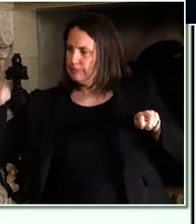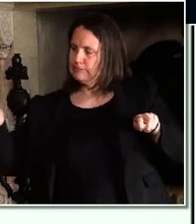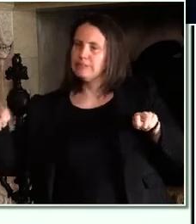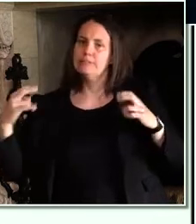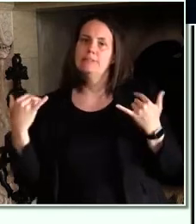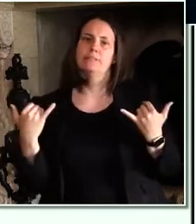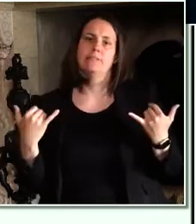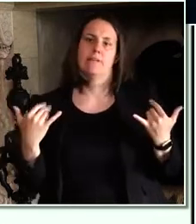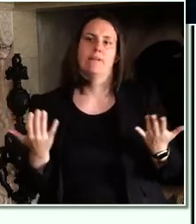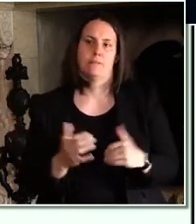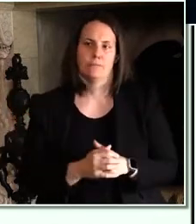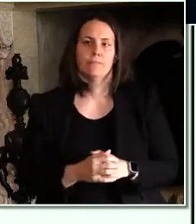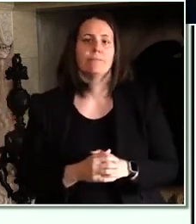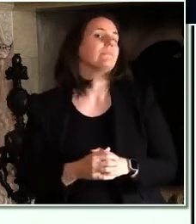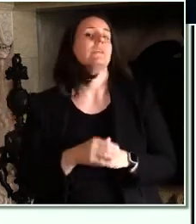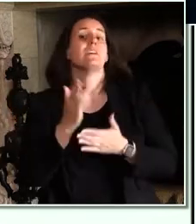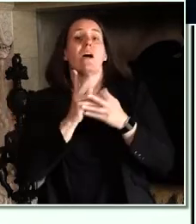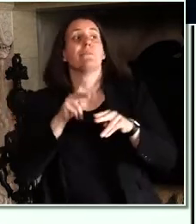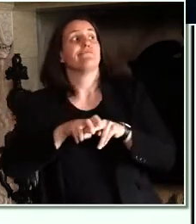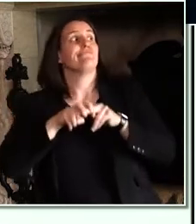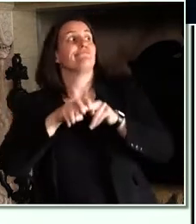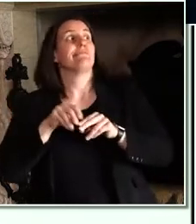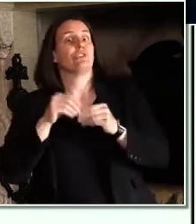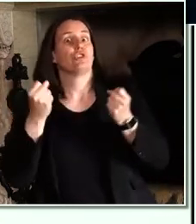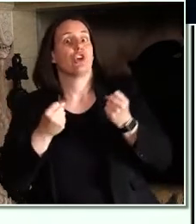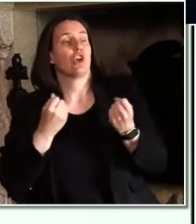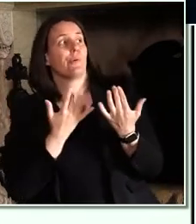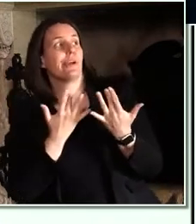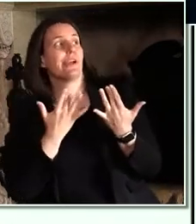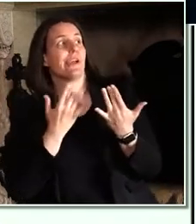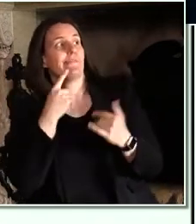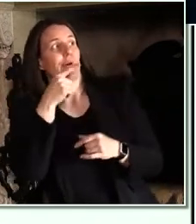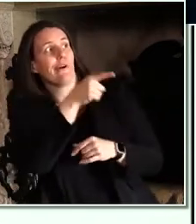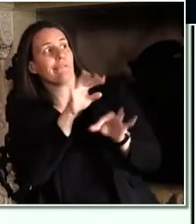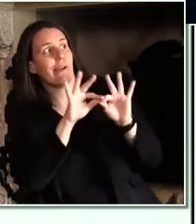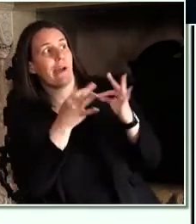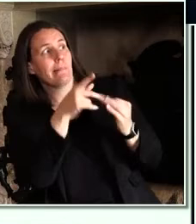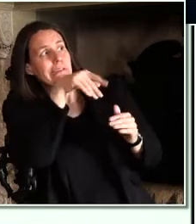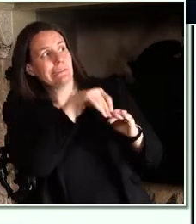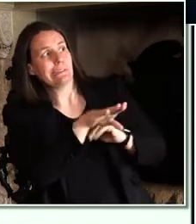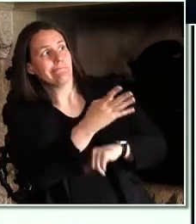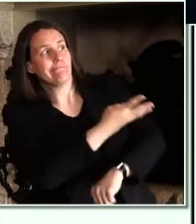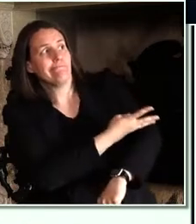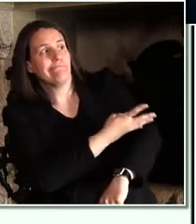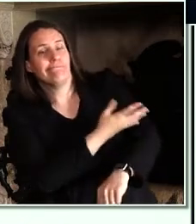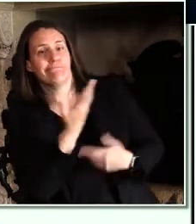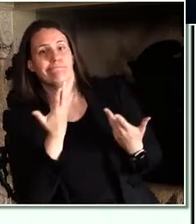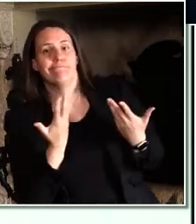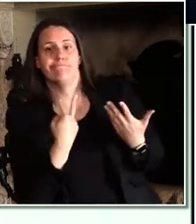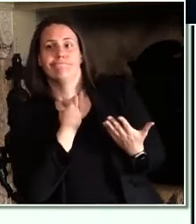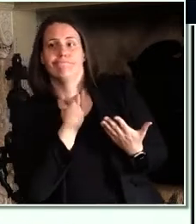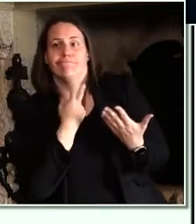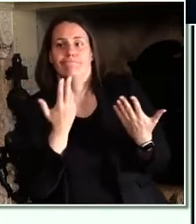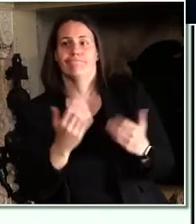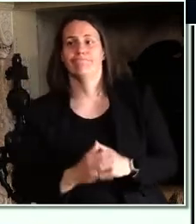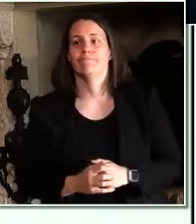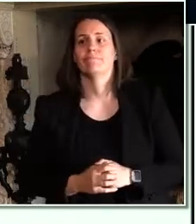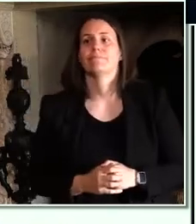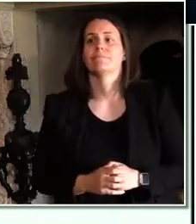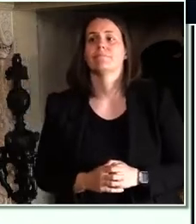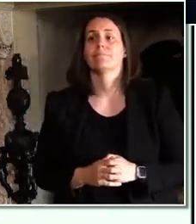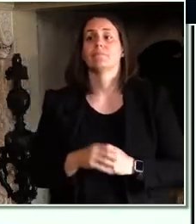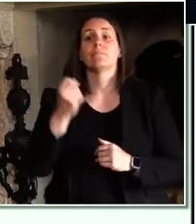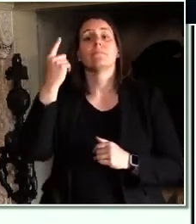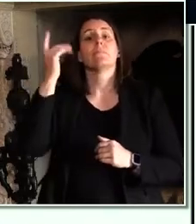came early and used the waiting room as kind of a support group. It's now nearly empty and silenced. Patients do not come early or